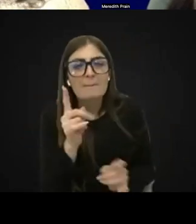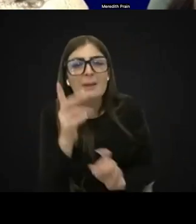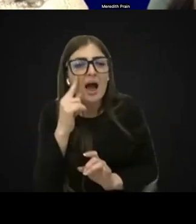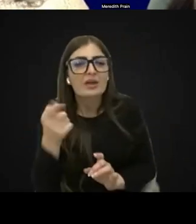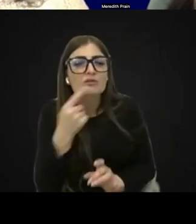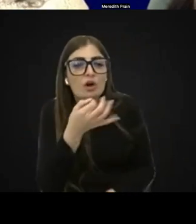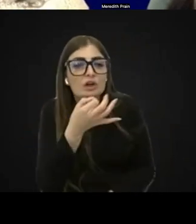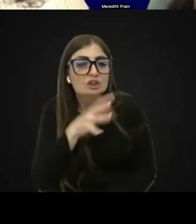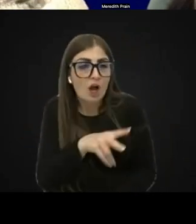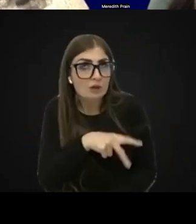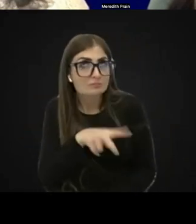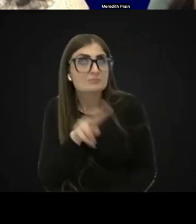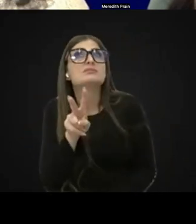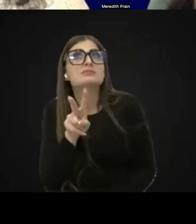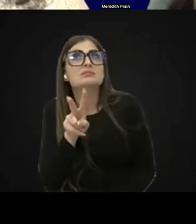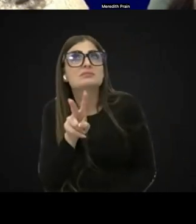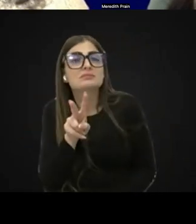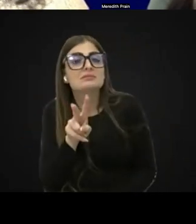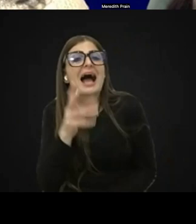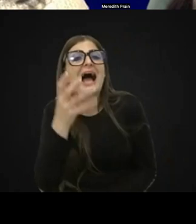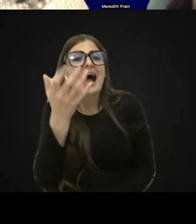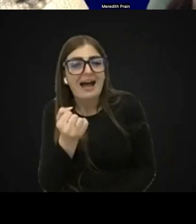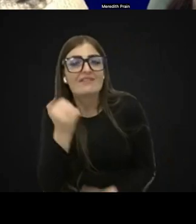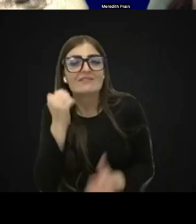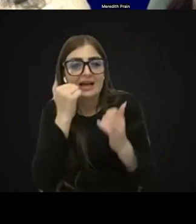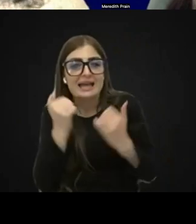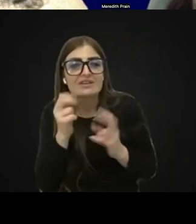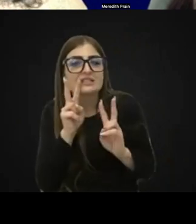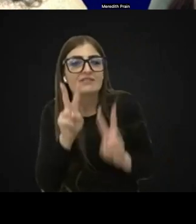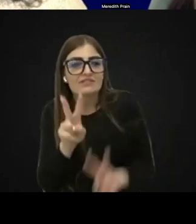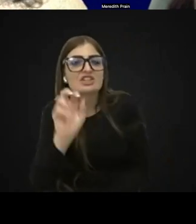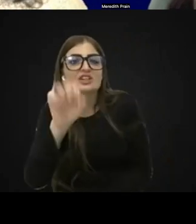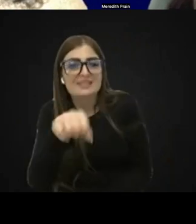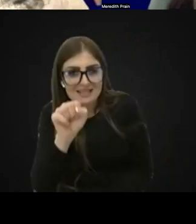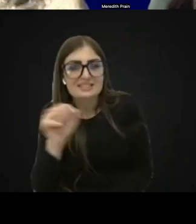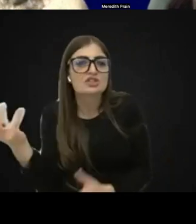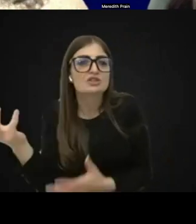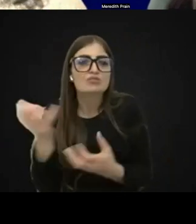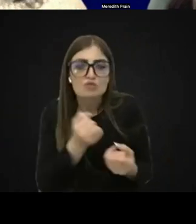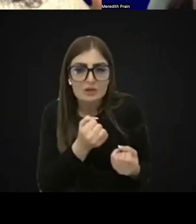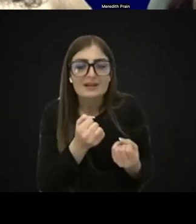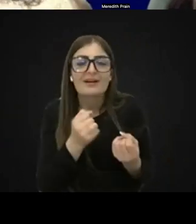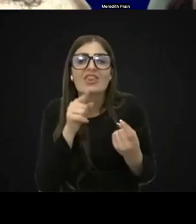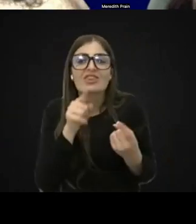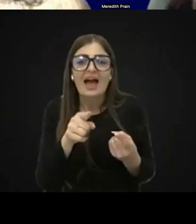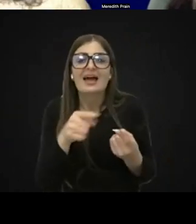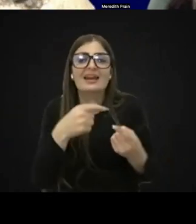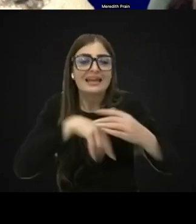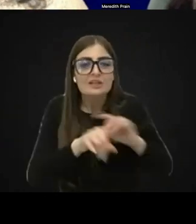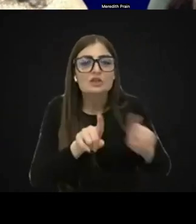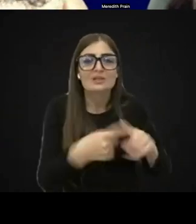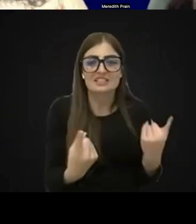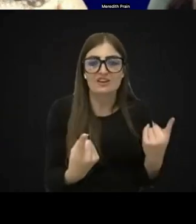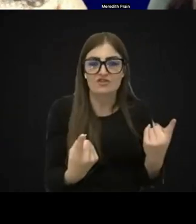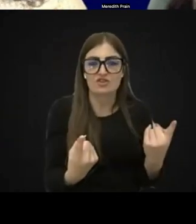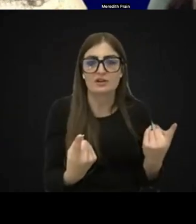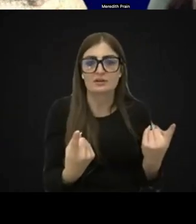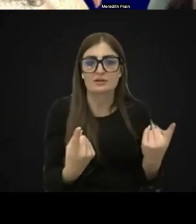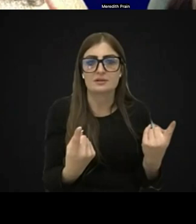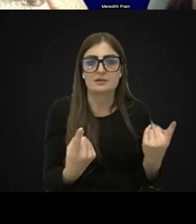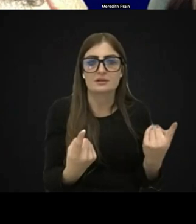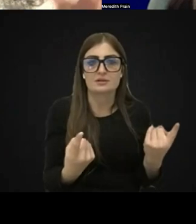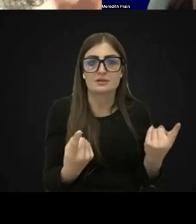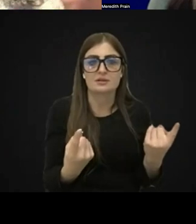child is light gazing, there's evidence of vision, just bring it bring that bring that field in,